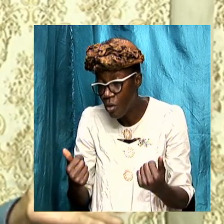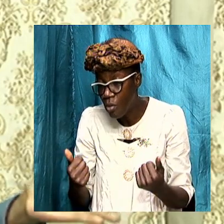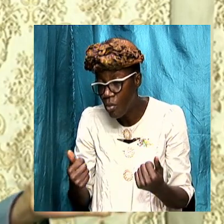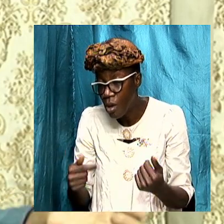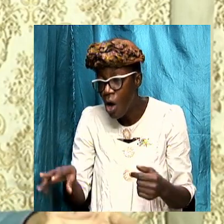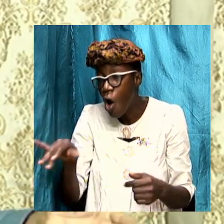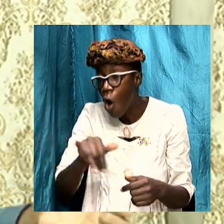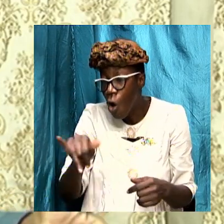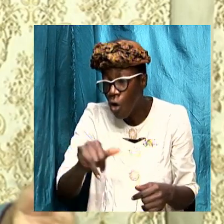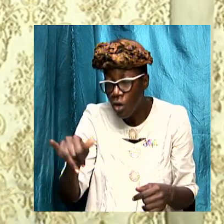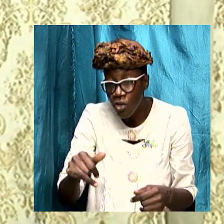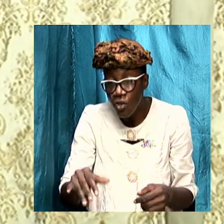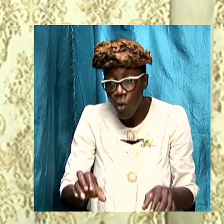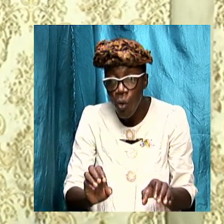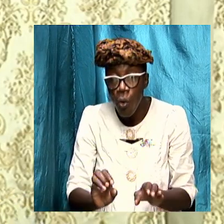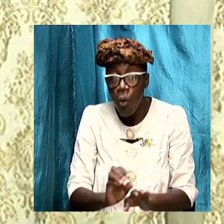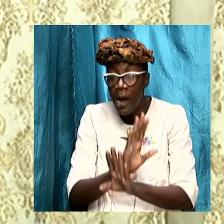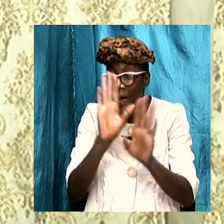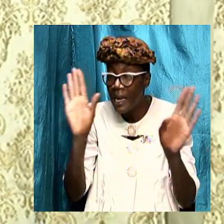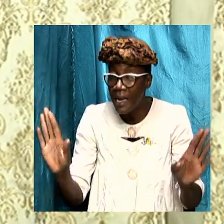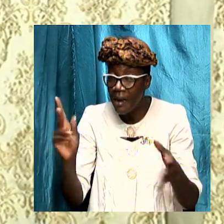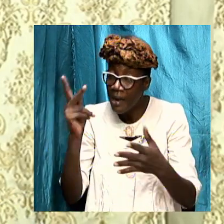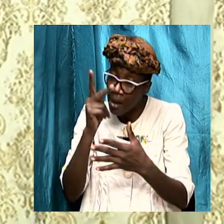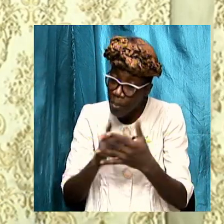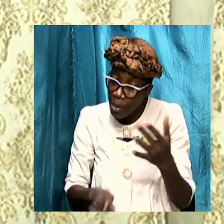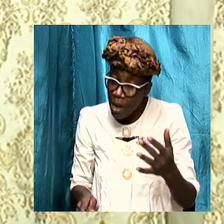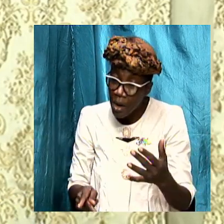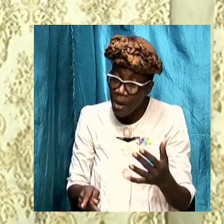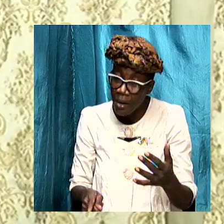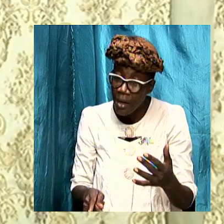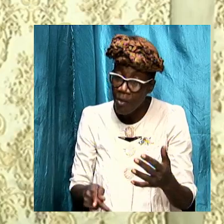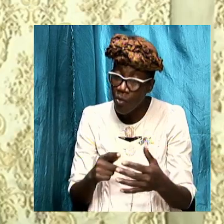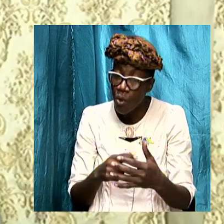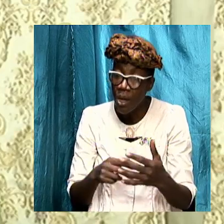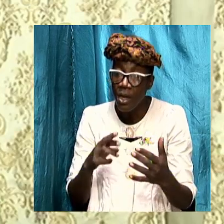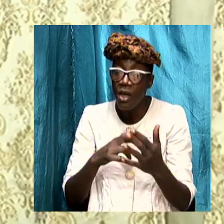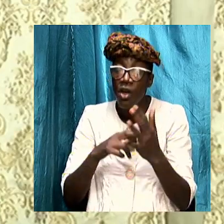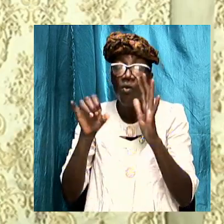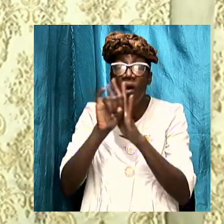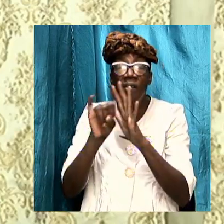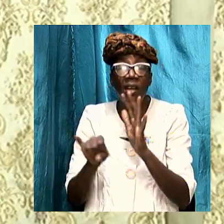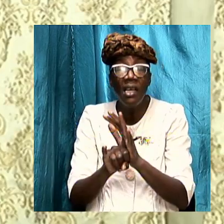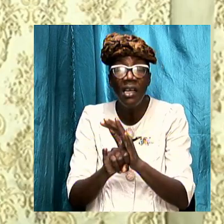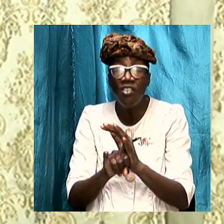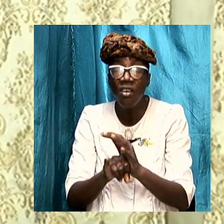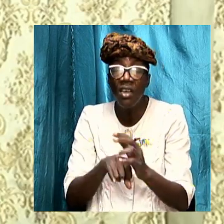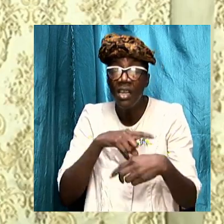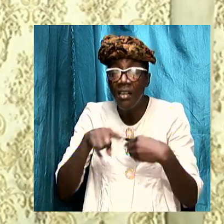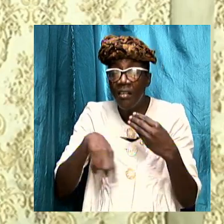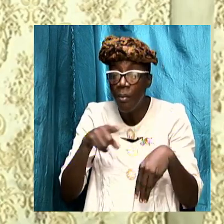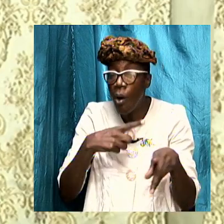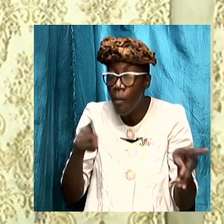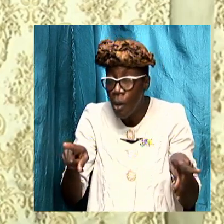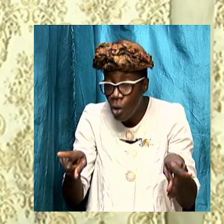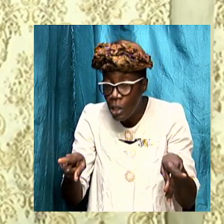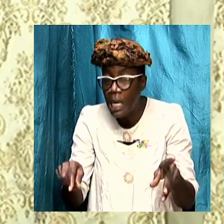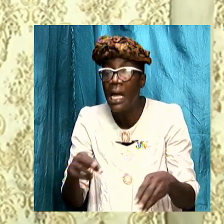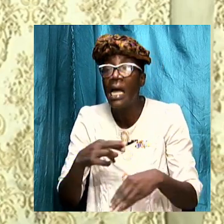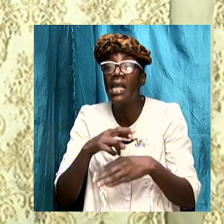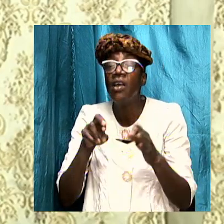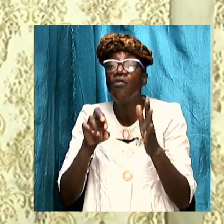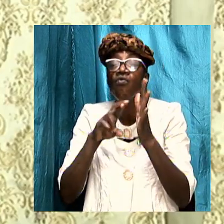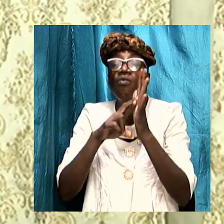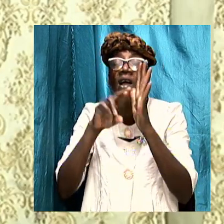a part of what the revelation is about but it is the revelation of Jesus Christ